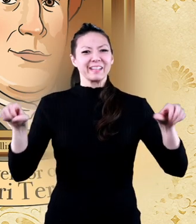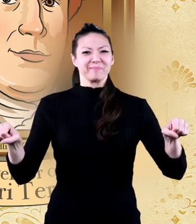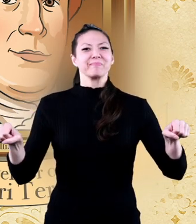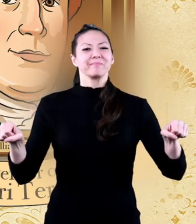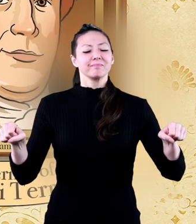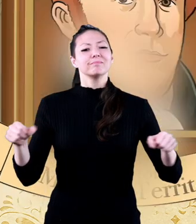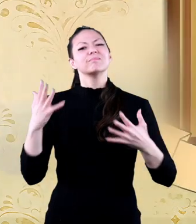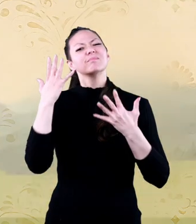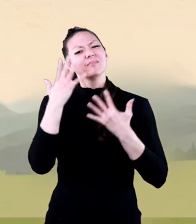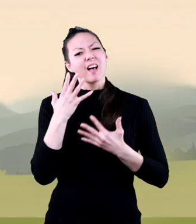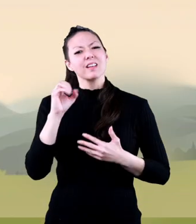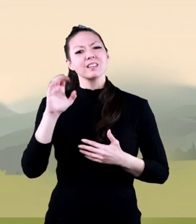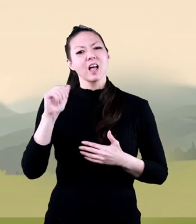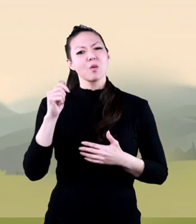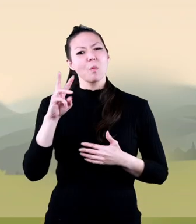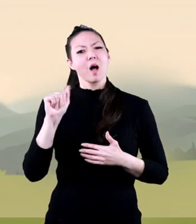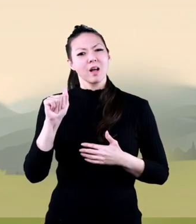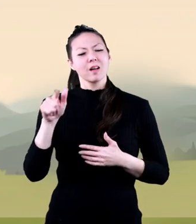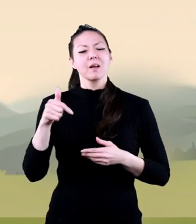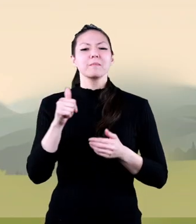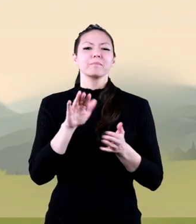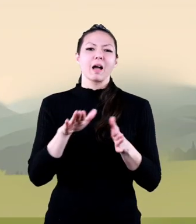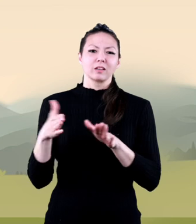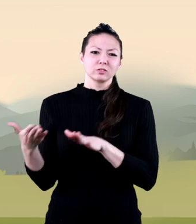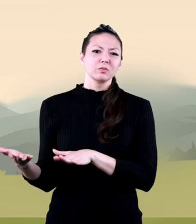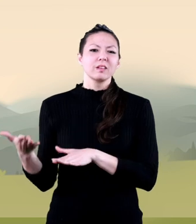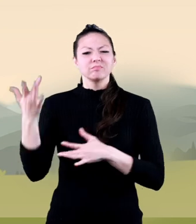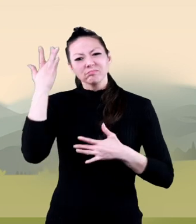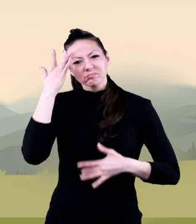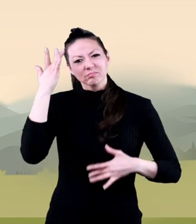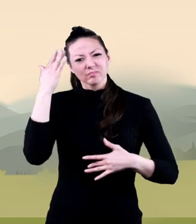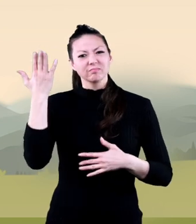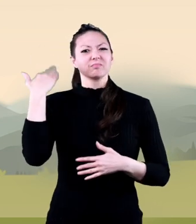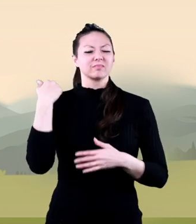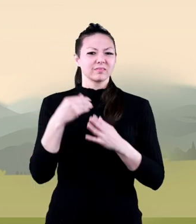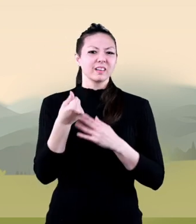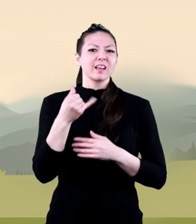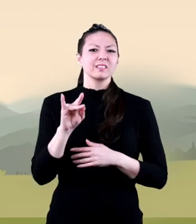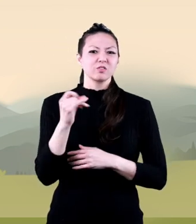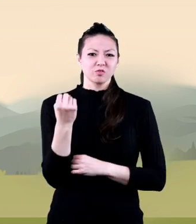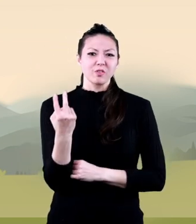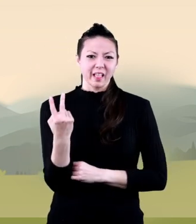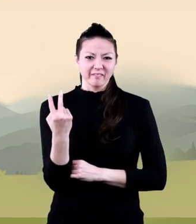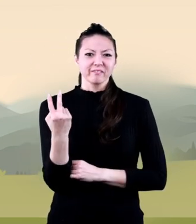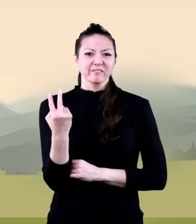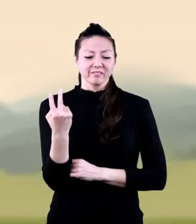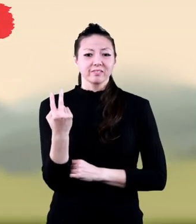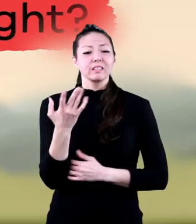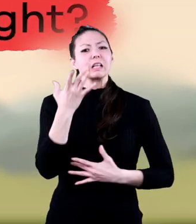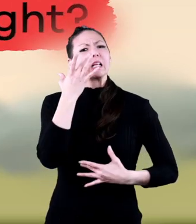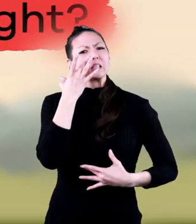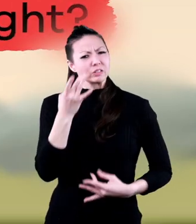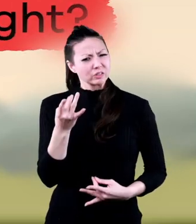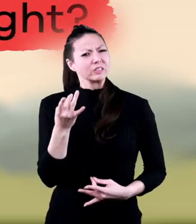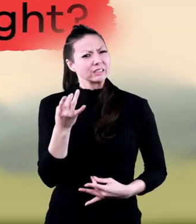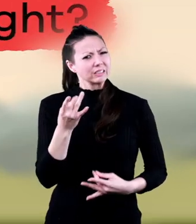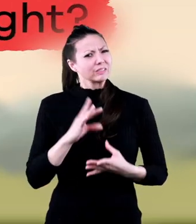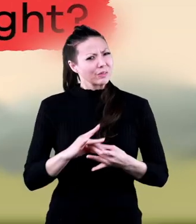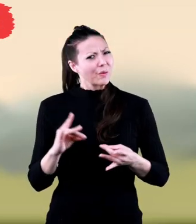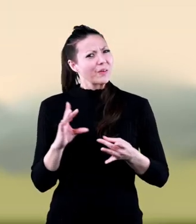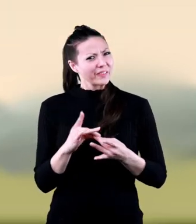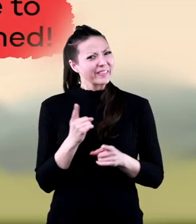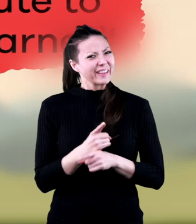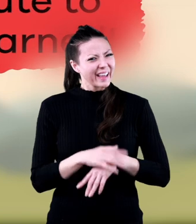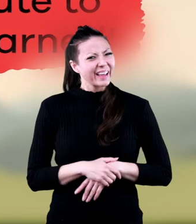Territory. Sadly, Sacagawea passed away of illness in 1812. Interesting story,